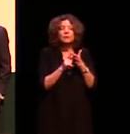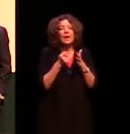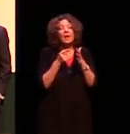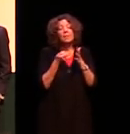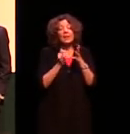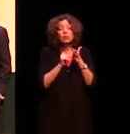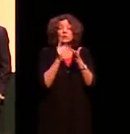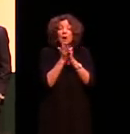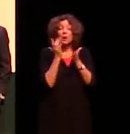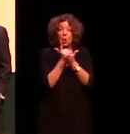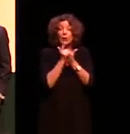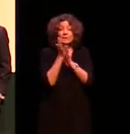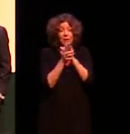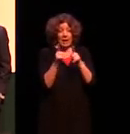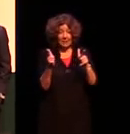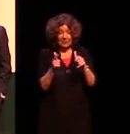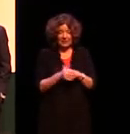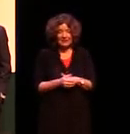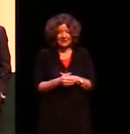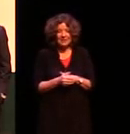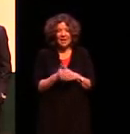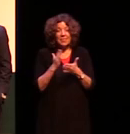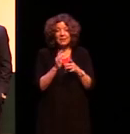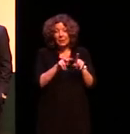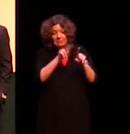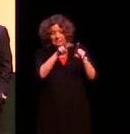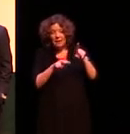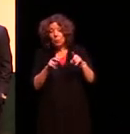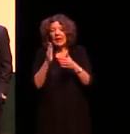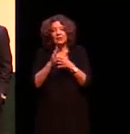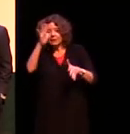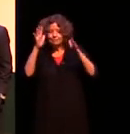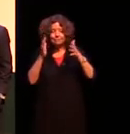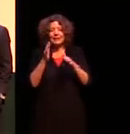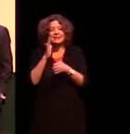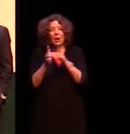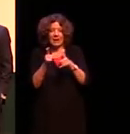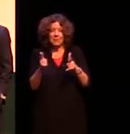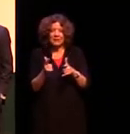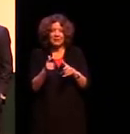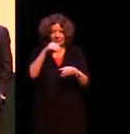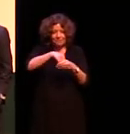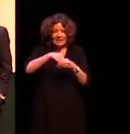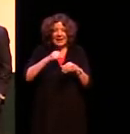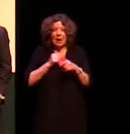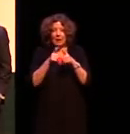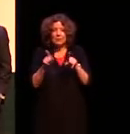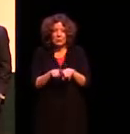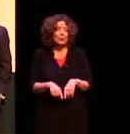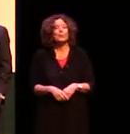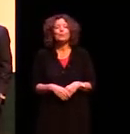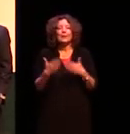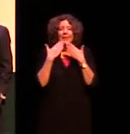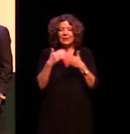languages that's how we sort of got around with sign languages thank you thank thank you very much